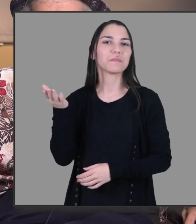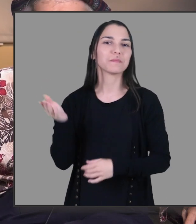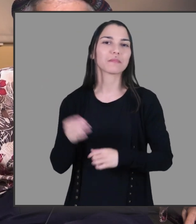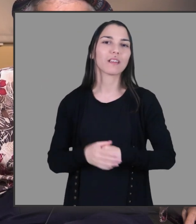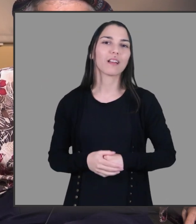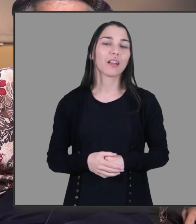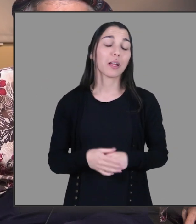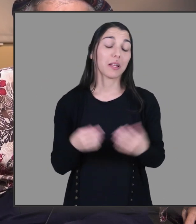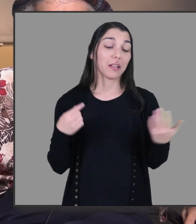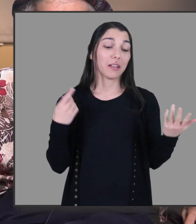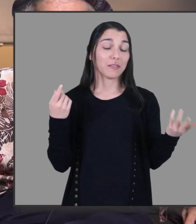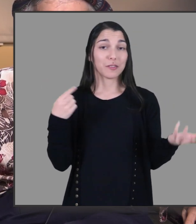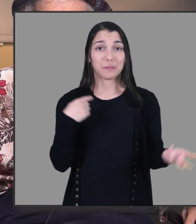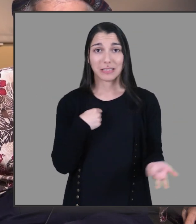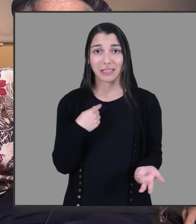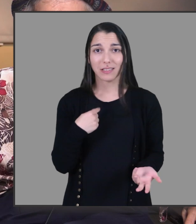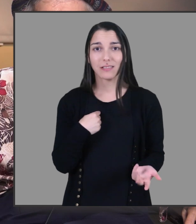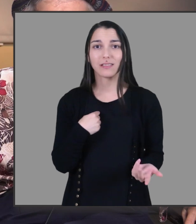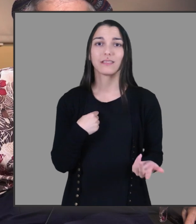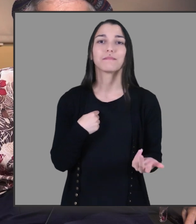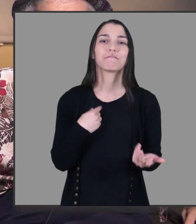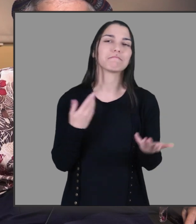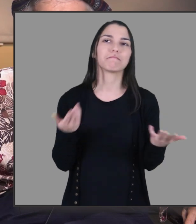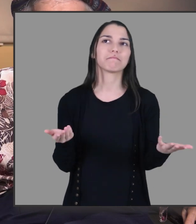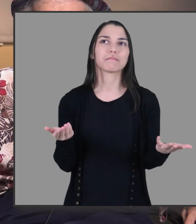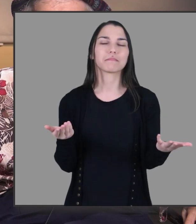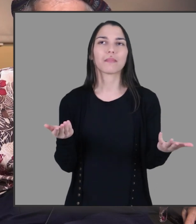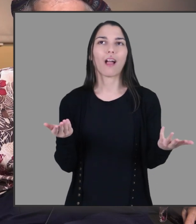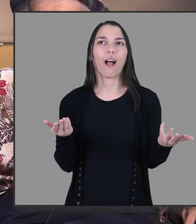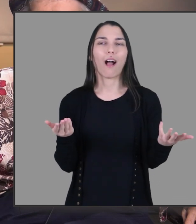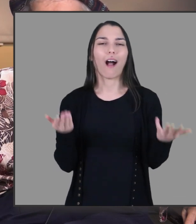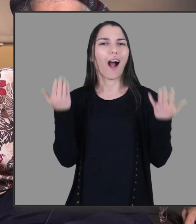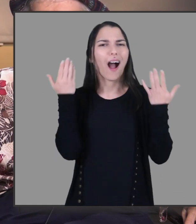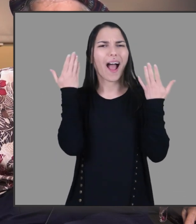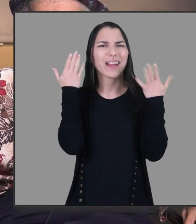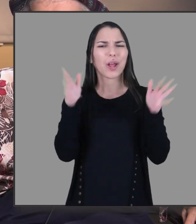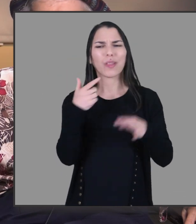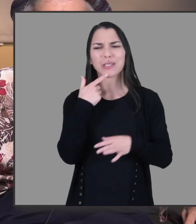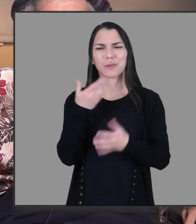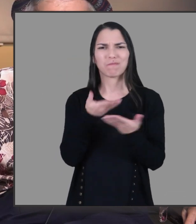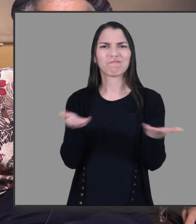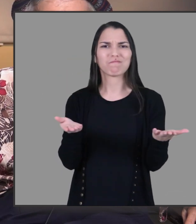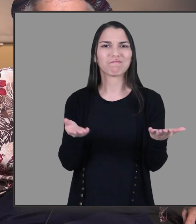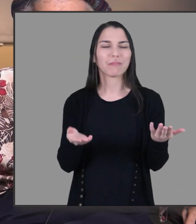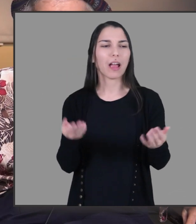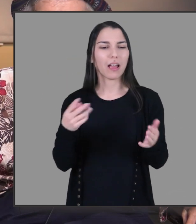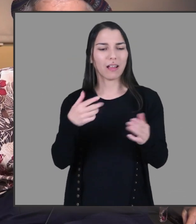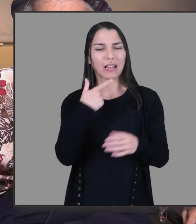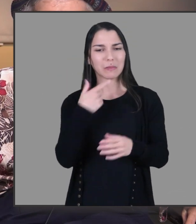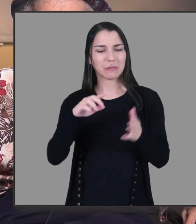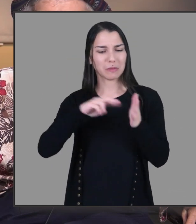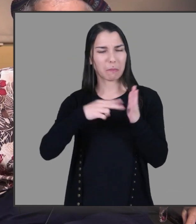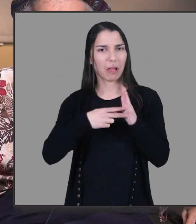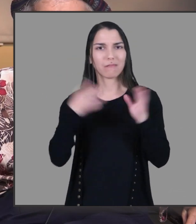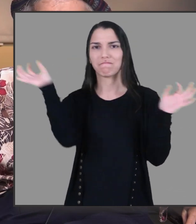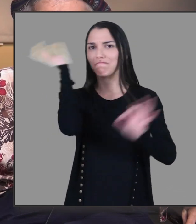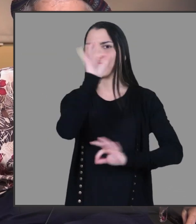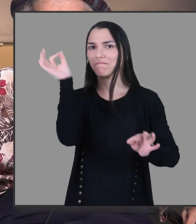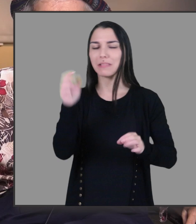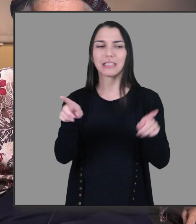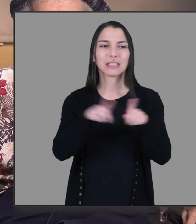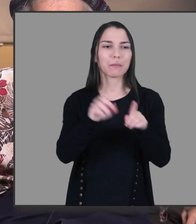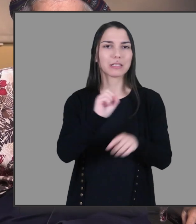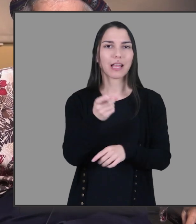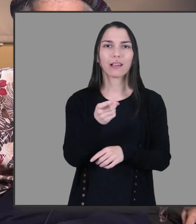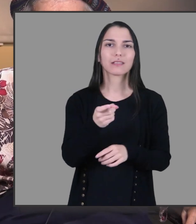But for me, I didn't even know that there were lesbians. I didn't know what that meant. I didn't know anything